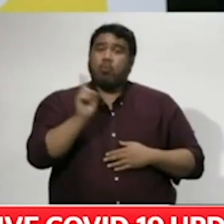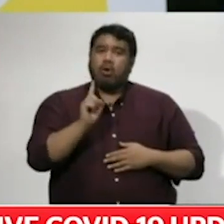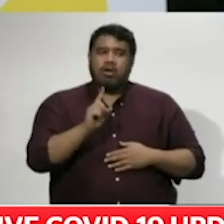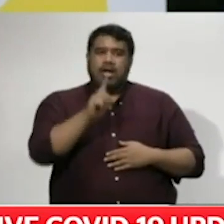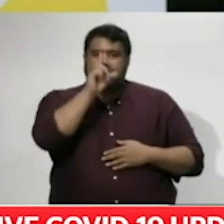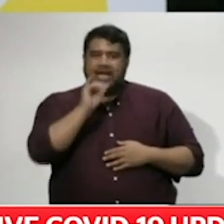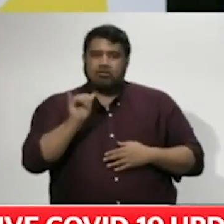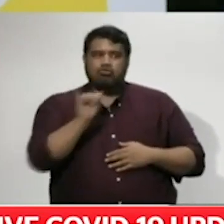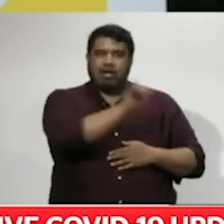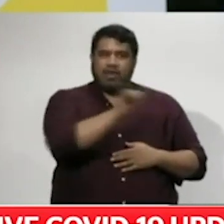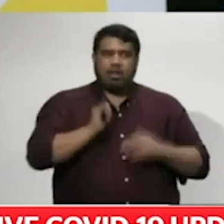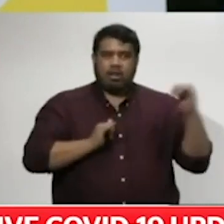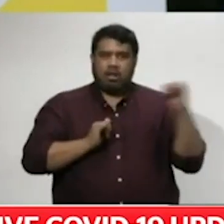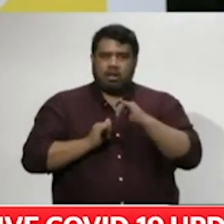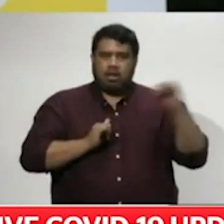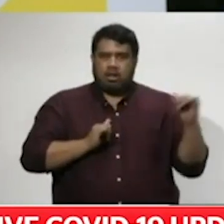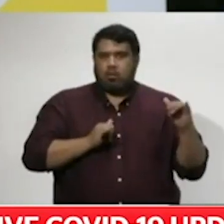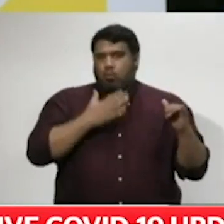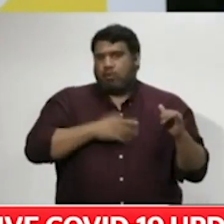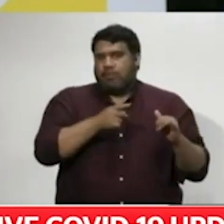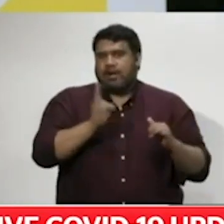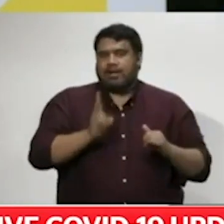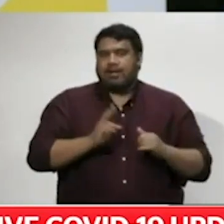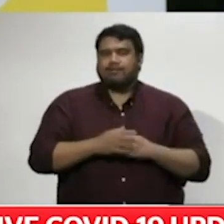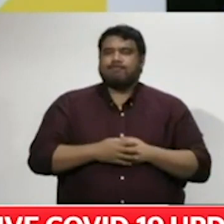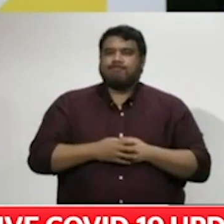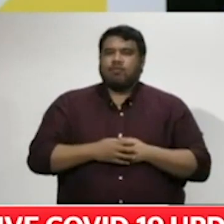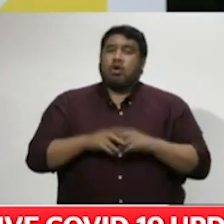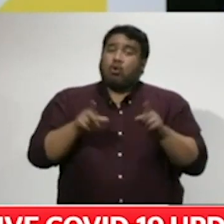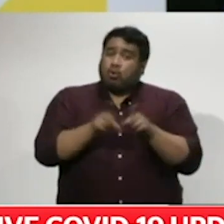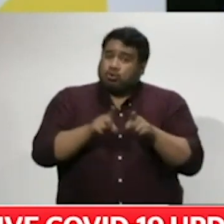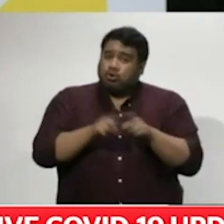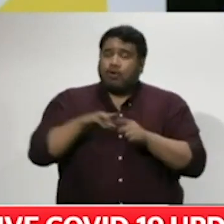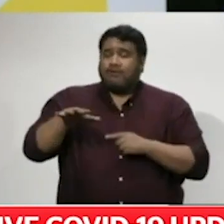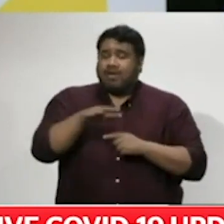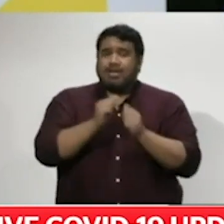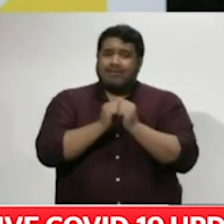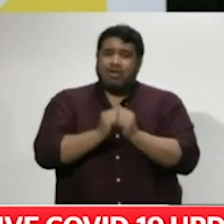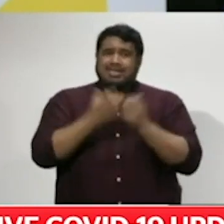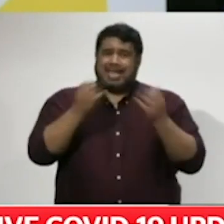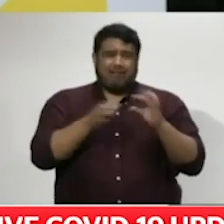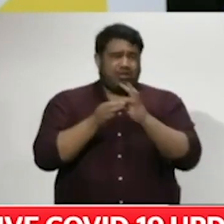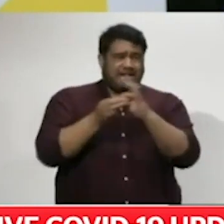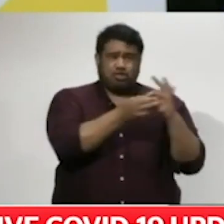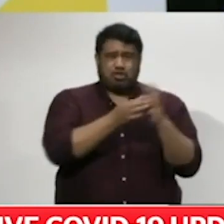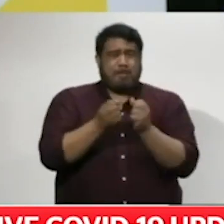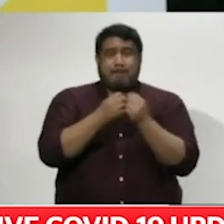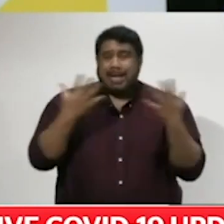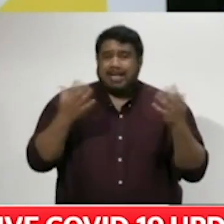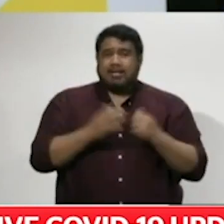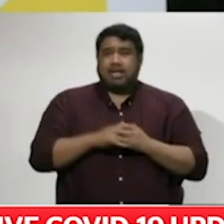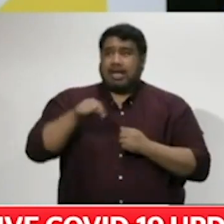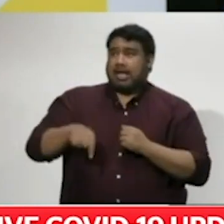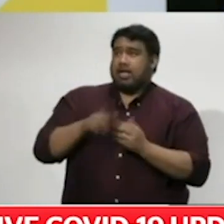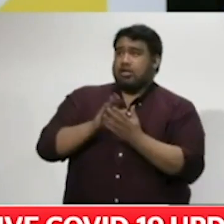again. Part of the reason for so much travel is that families and friendships, of course, span the Tasman. There are around 75,000 Australians